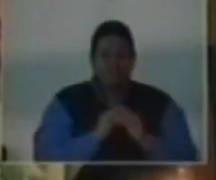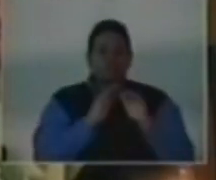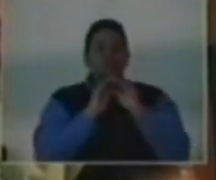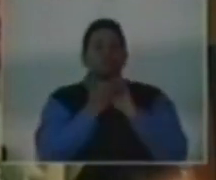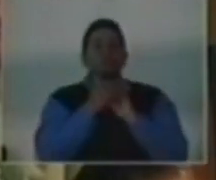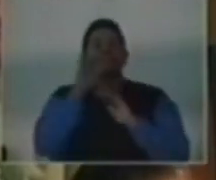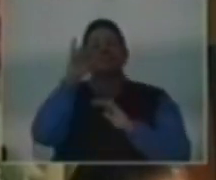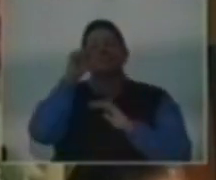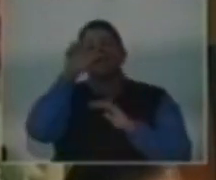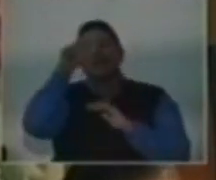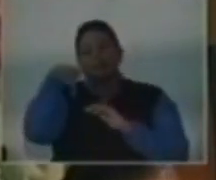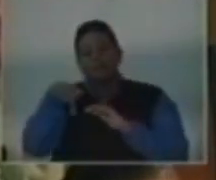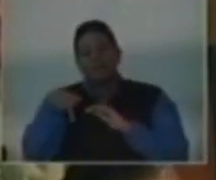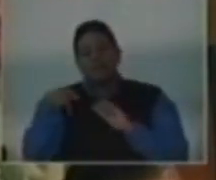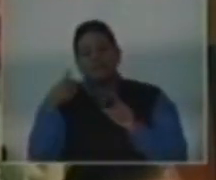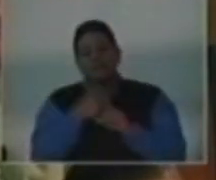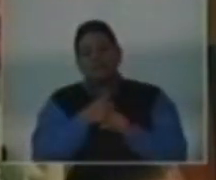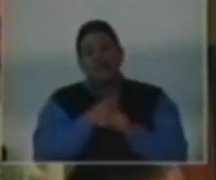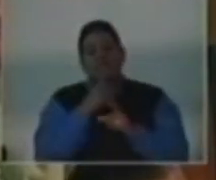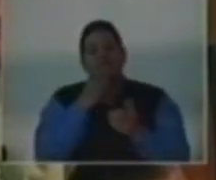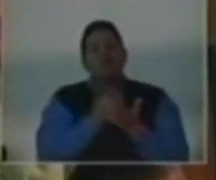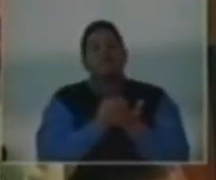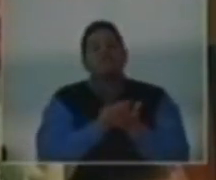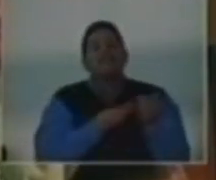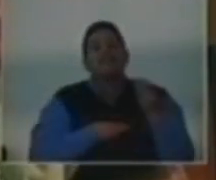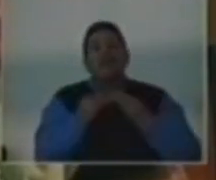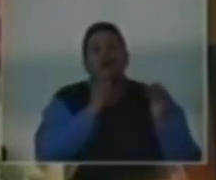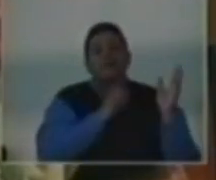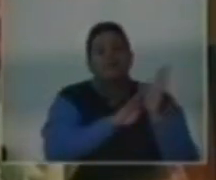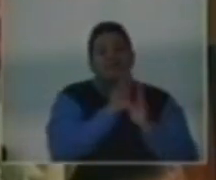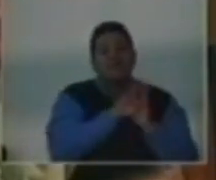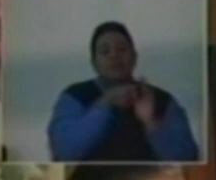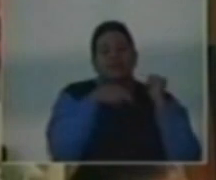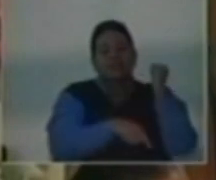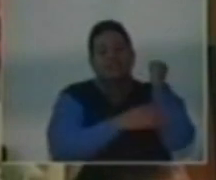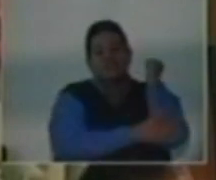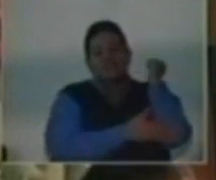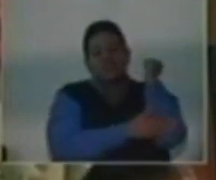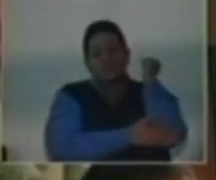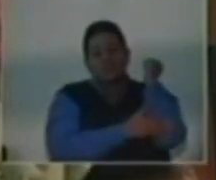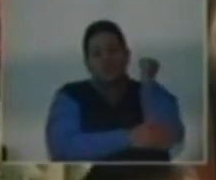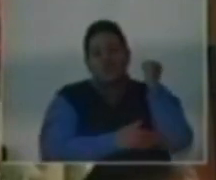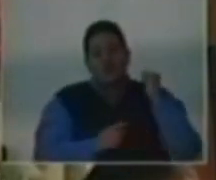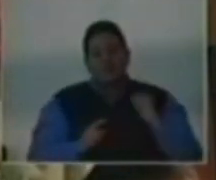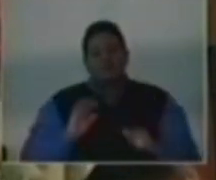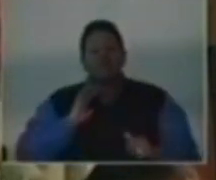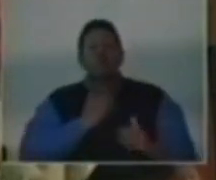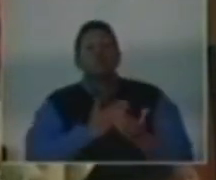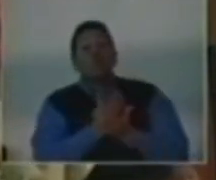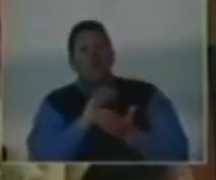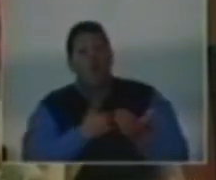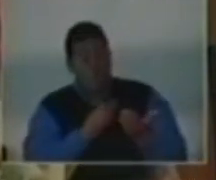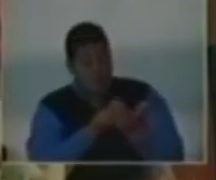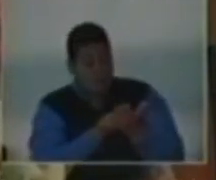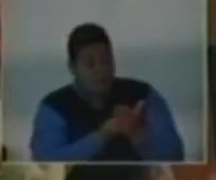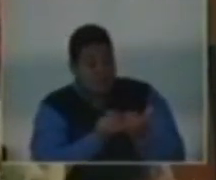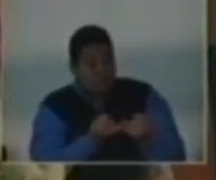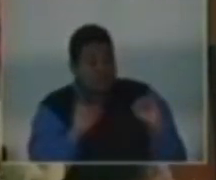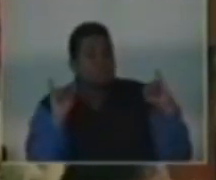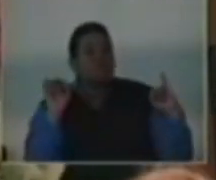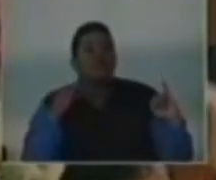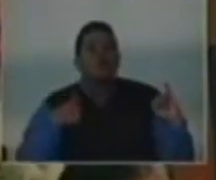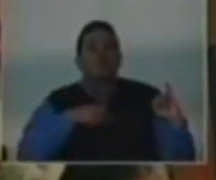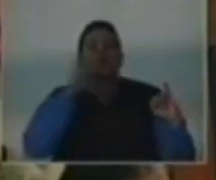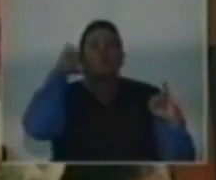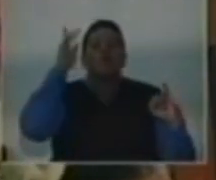Jamaica Labour Party is about the economic development of this country. It is through our economic independence that